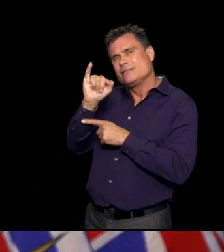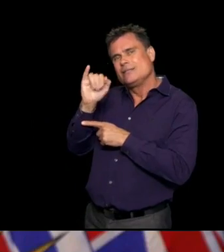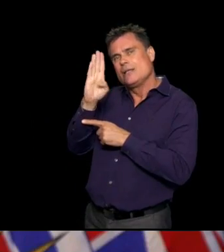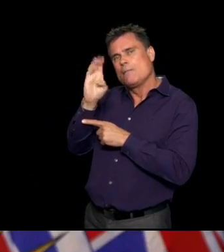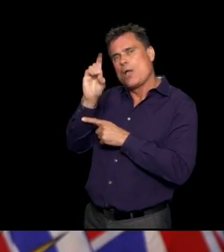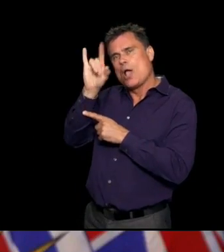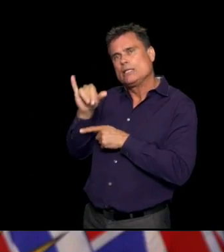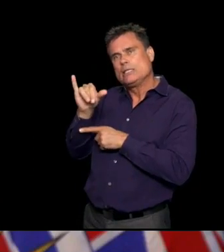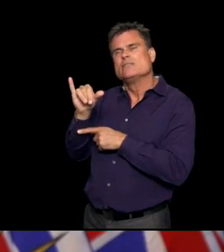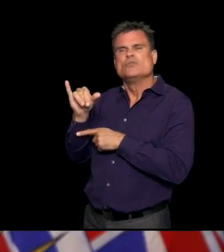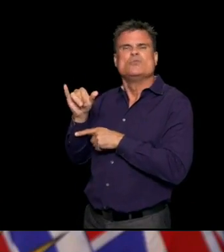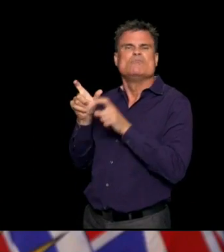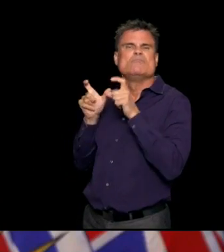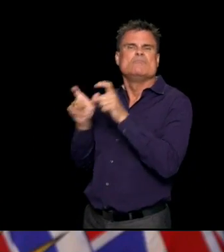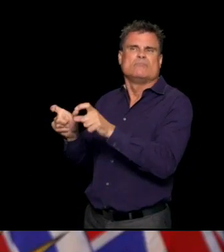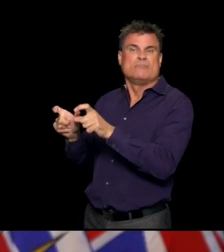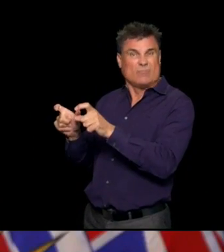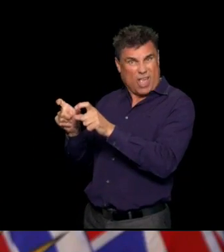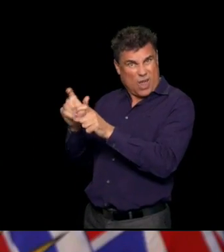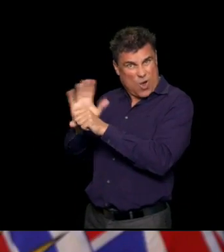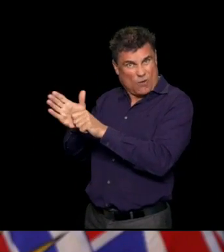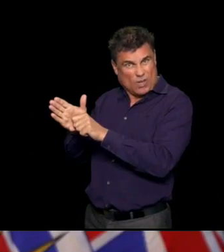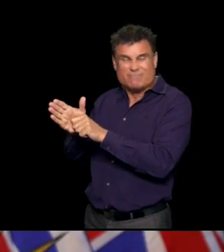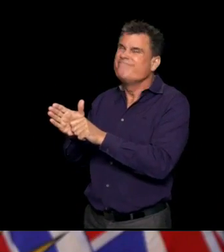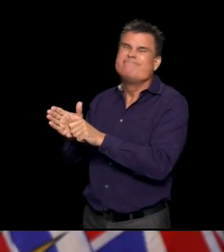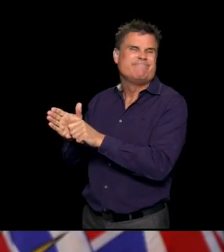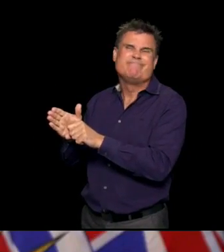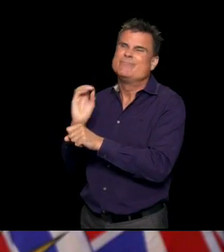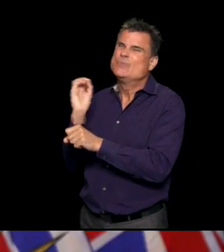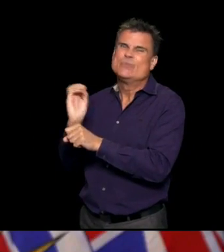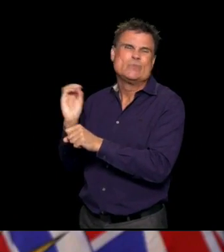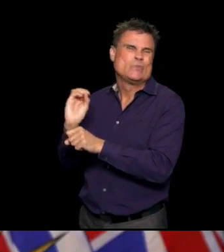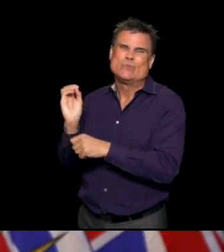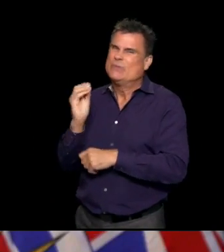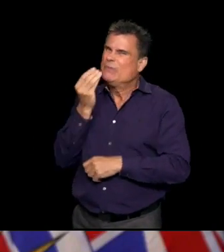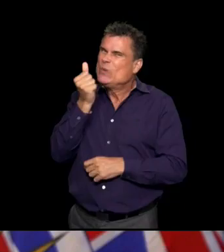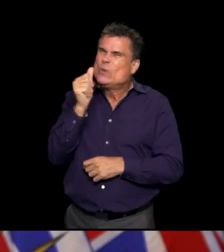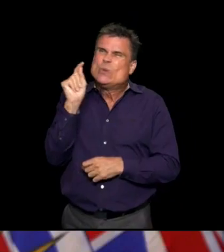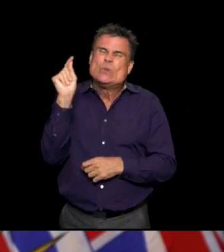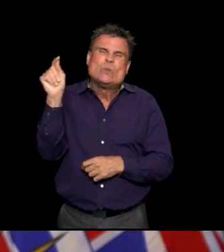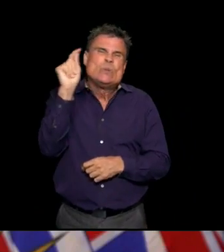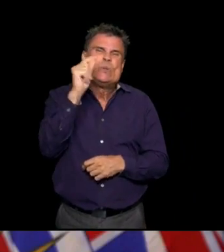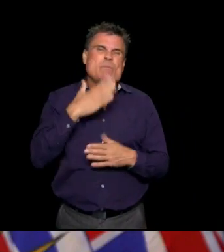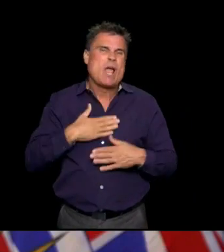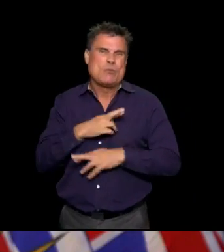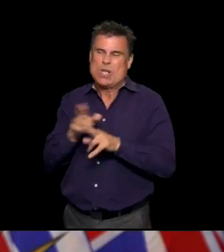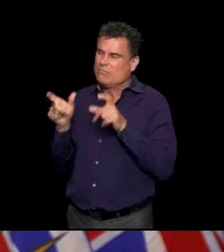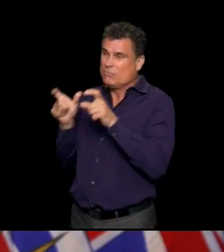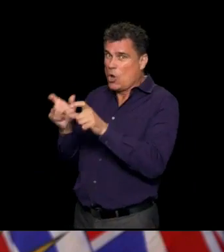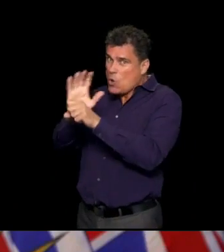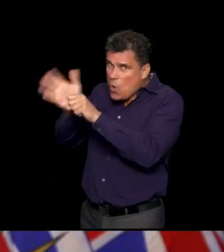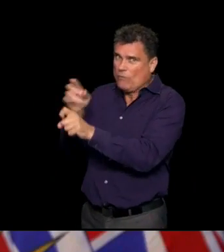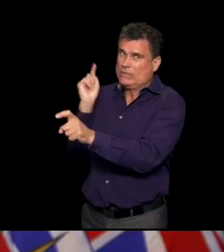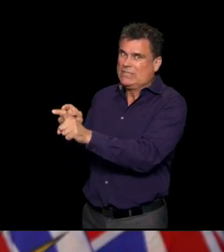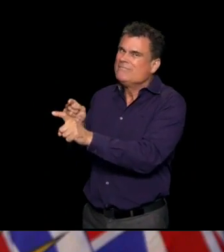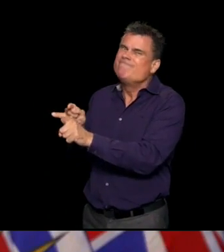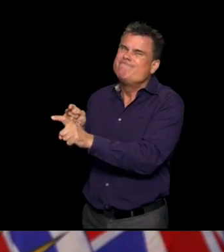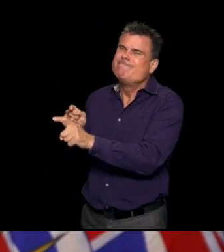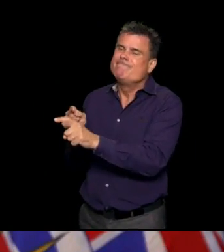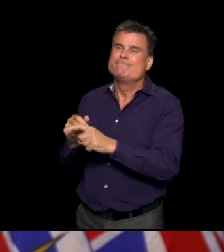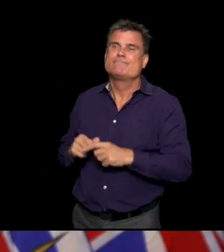It's about 1 to 1.5% around the province. So that is likely we have seen around the world,